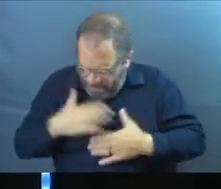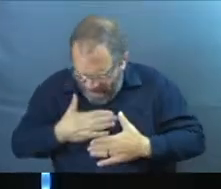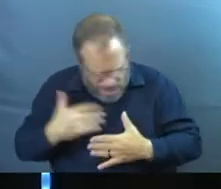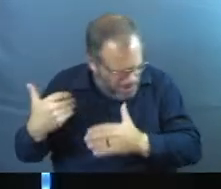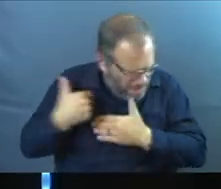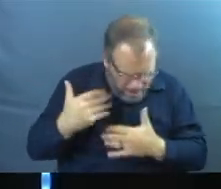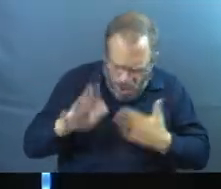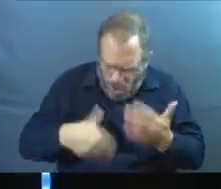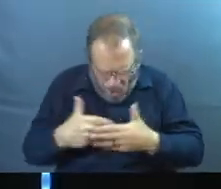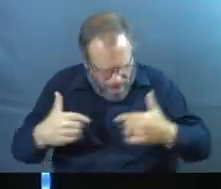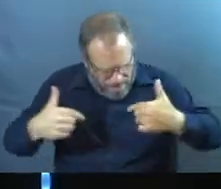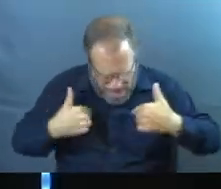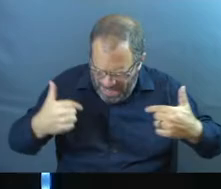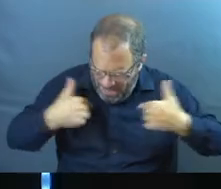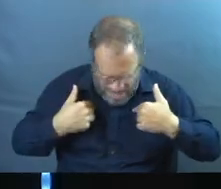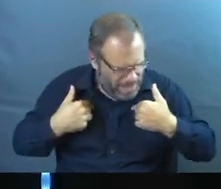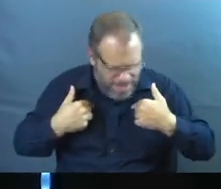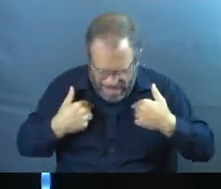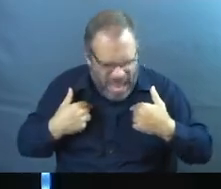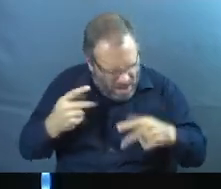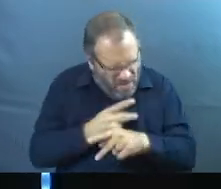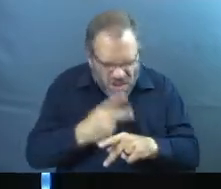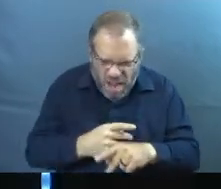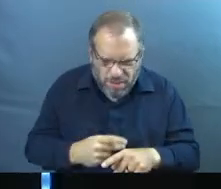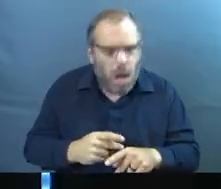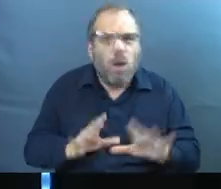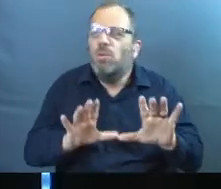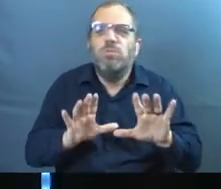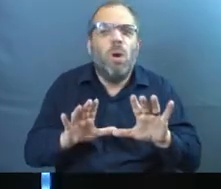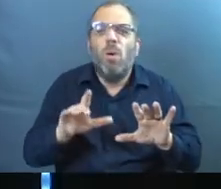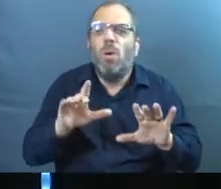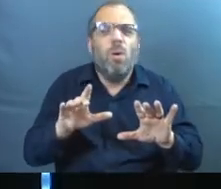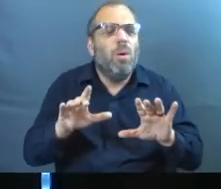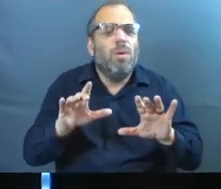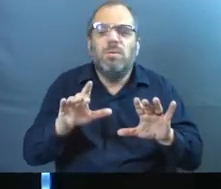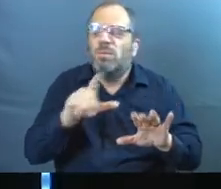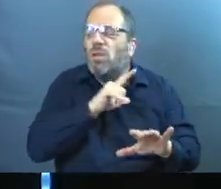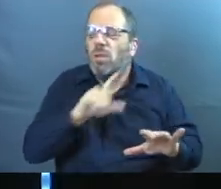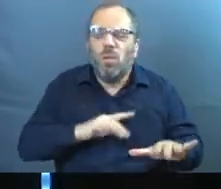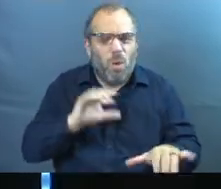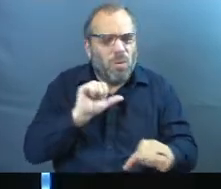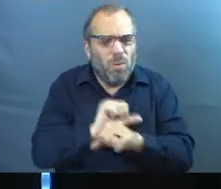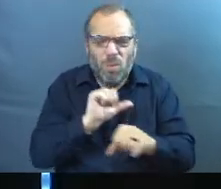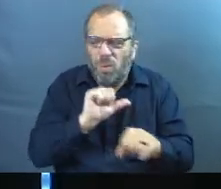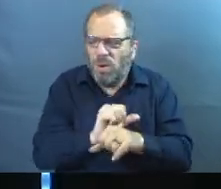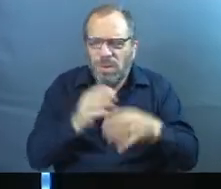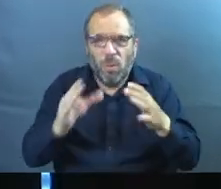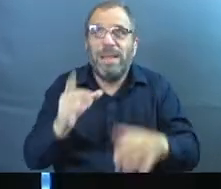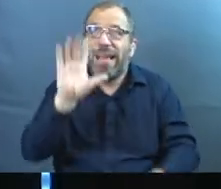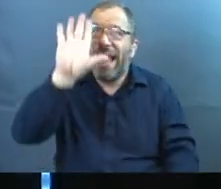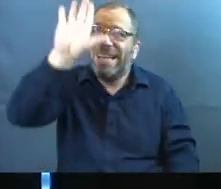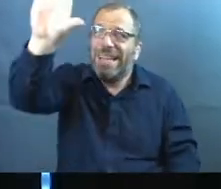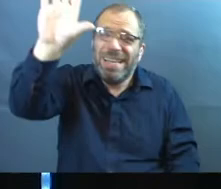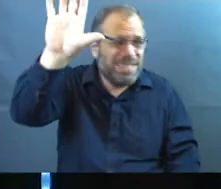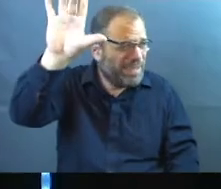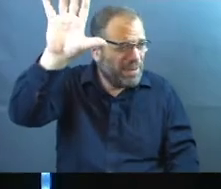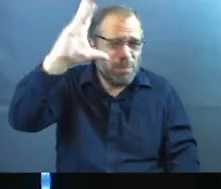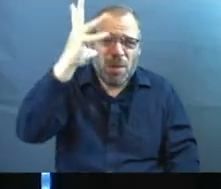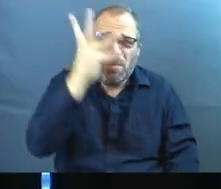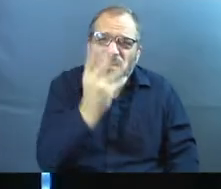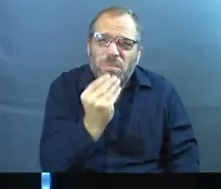it's my responsibility. It's all me. And I'll get it figured out. We've got the Lord, but one way the Lord works, right? One of the ways in his beautiful